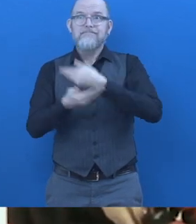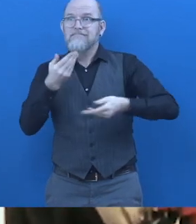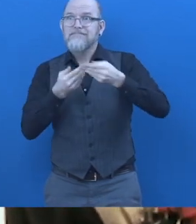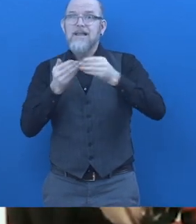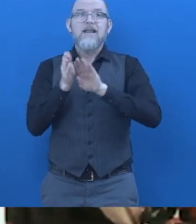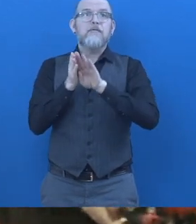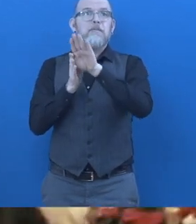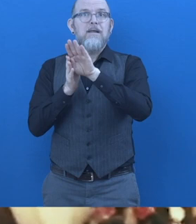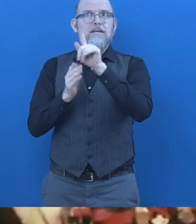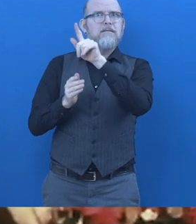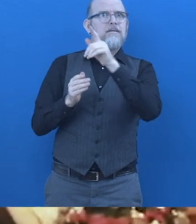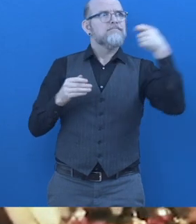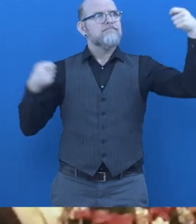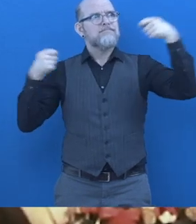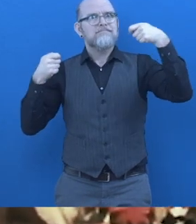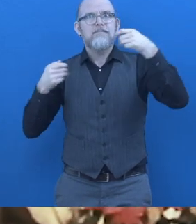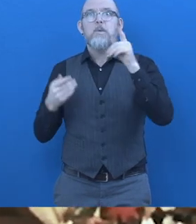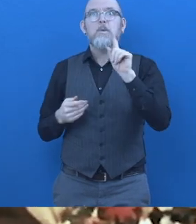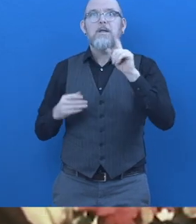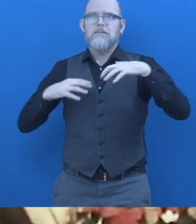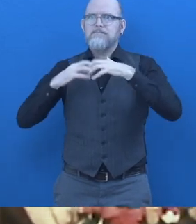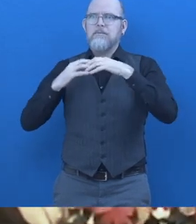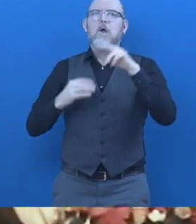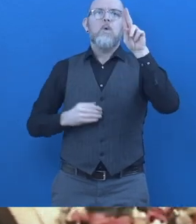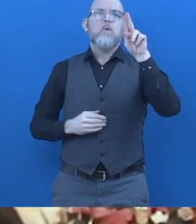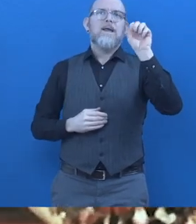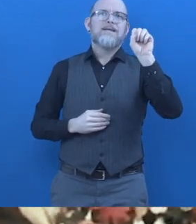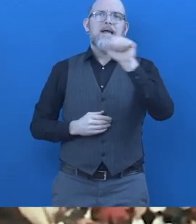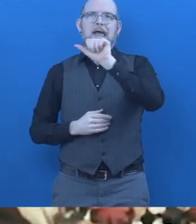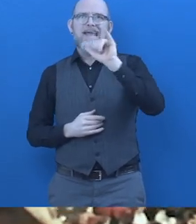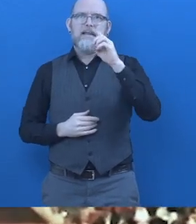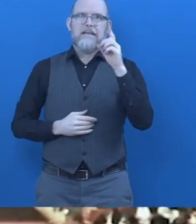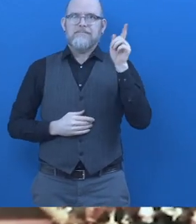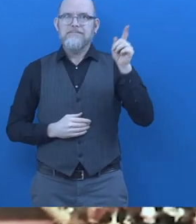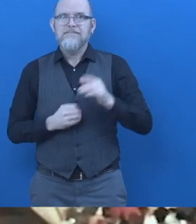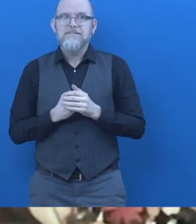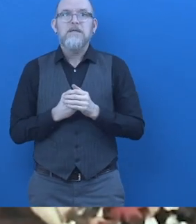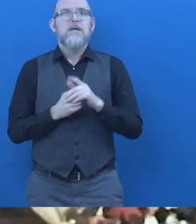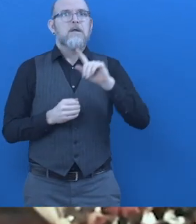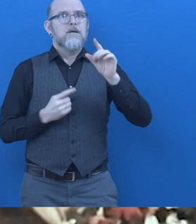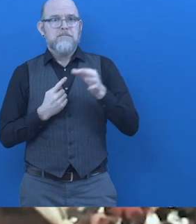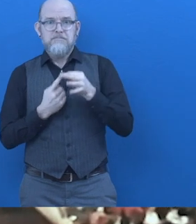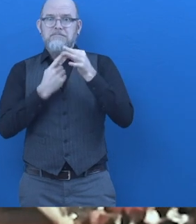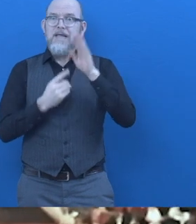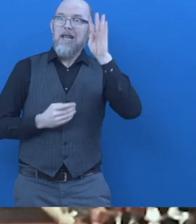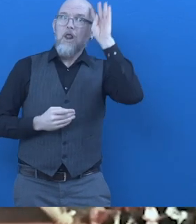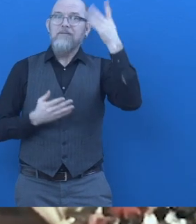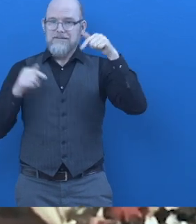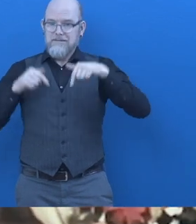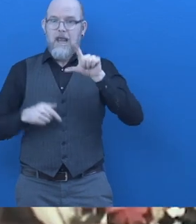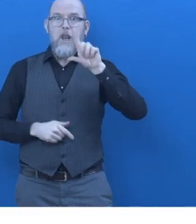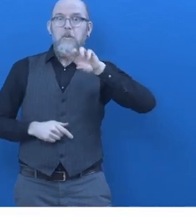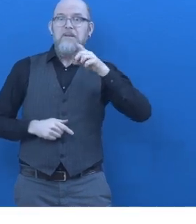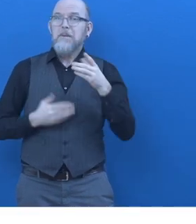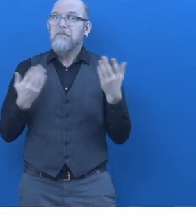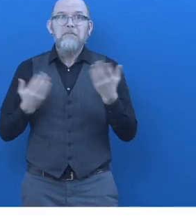name, Social Economic Development for People with Disabilities, was funded by USAID Palladio.